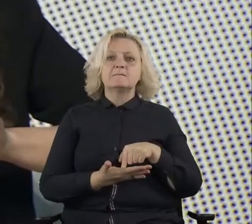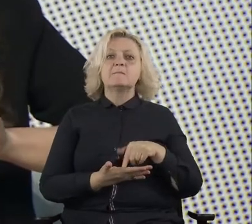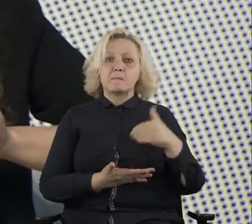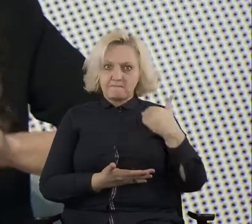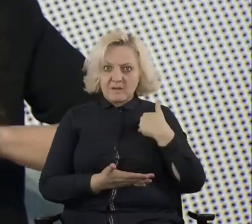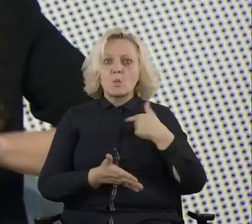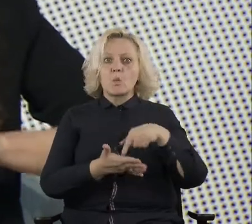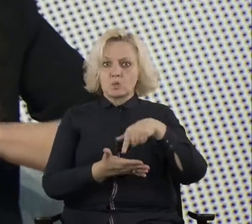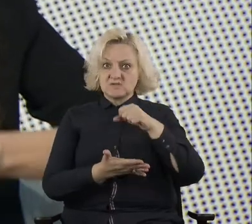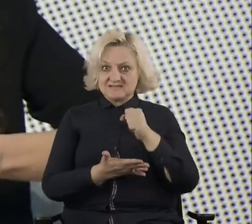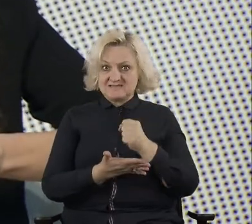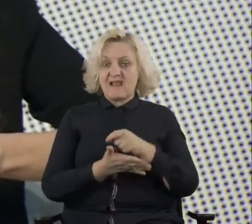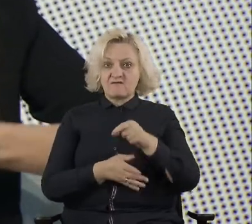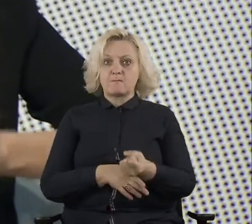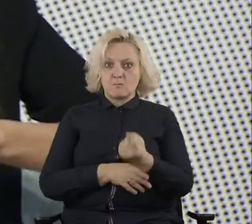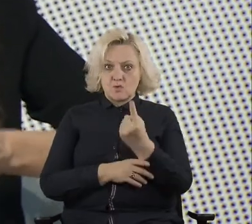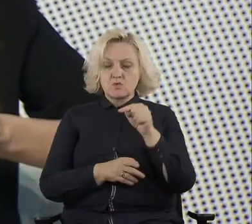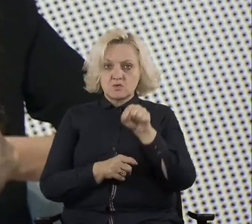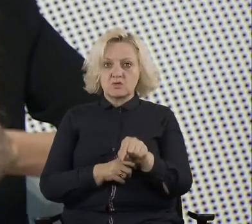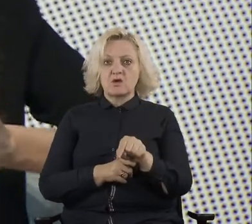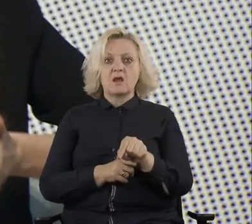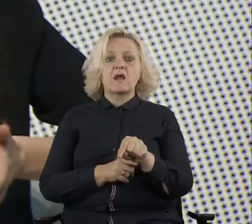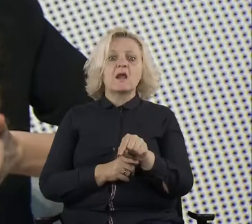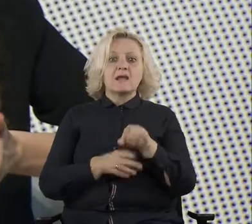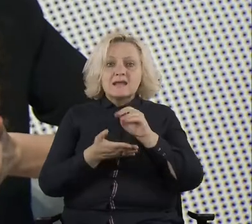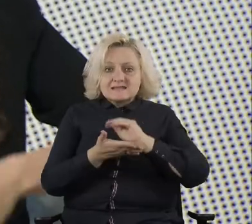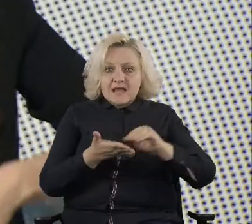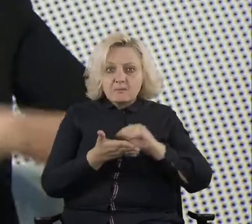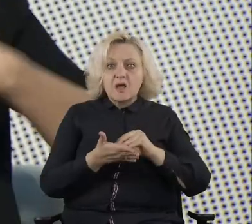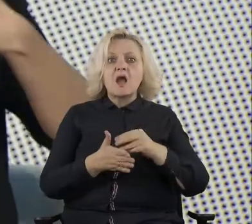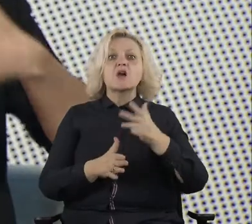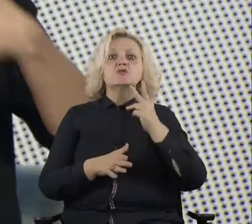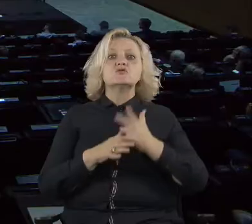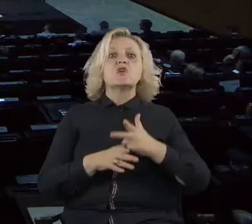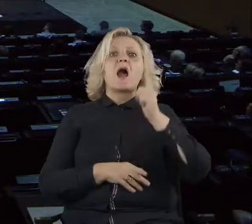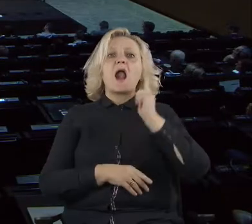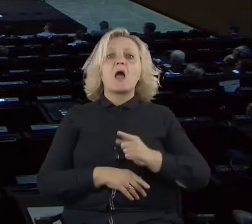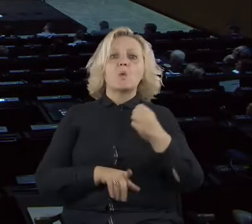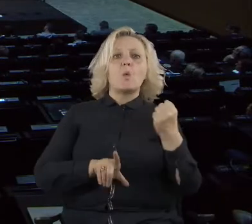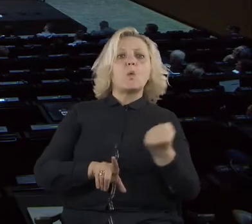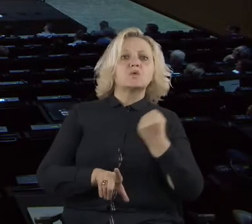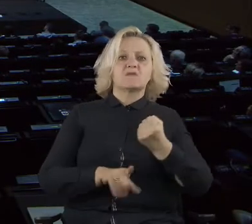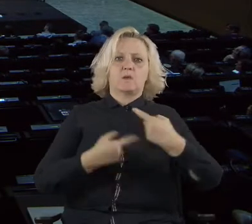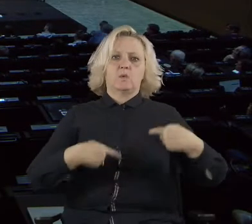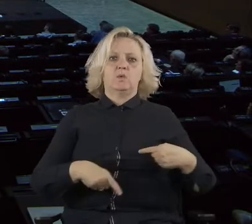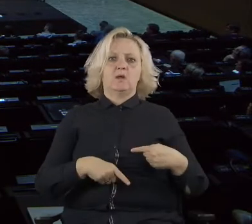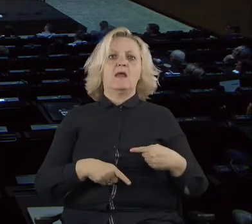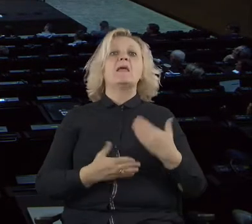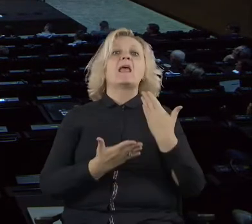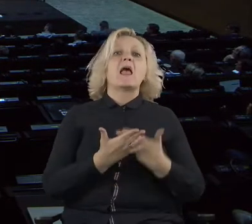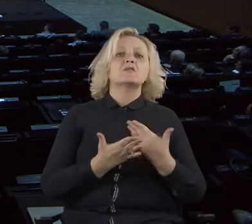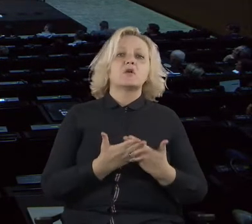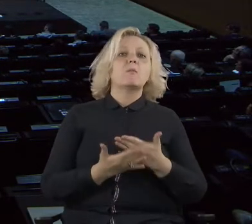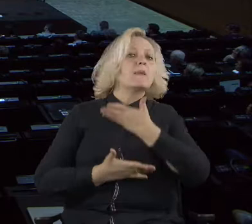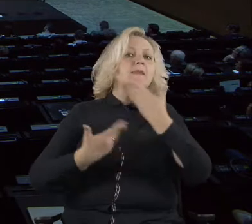30 years. Uh, why? Because there were no procedures, because, uh, once I entered the joint to the public sector,